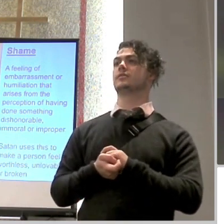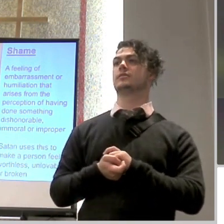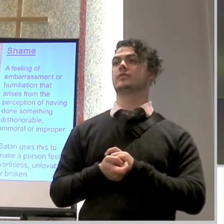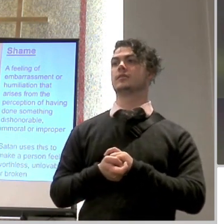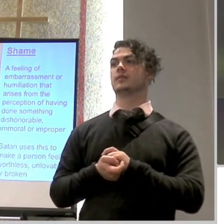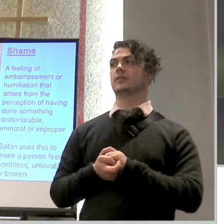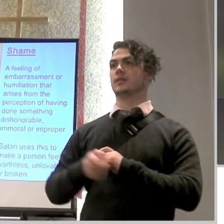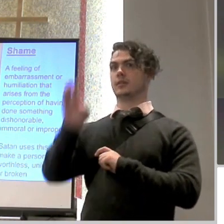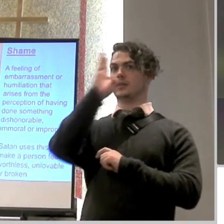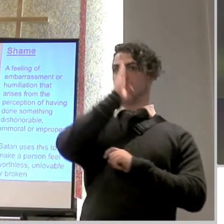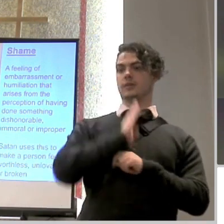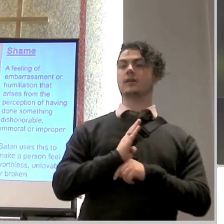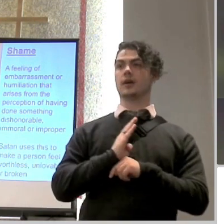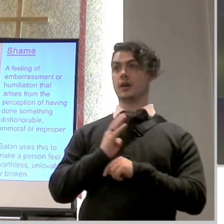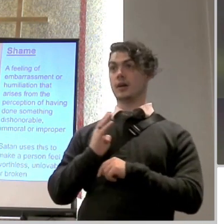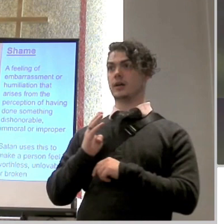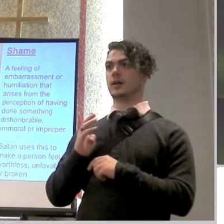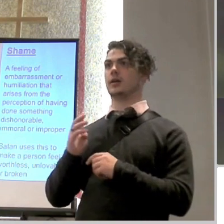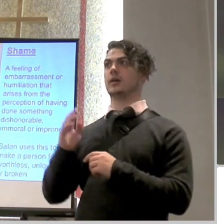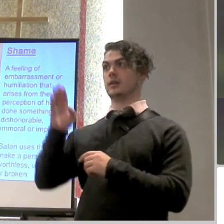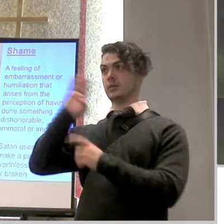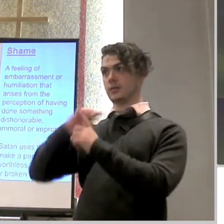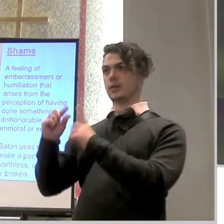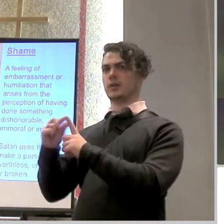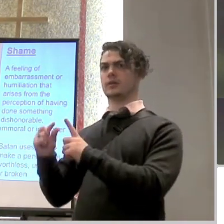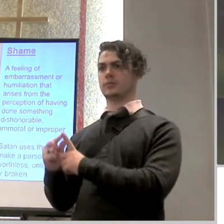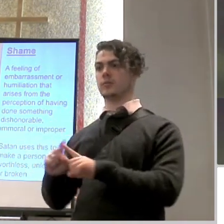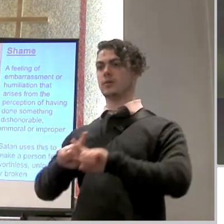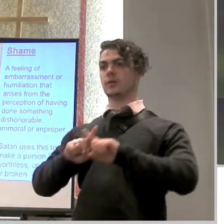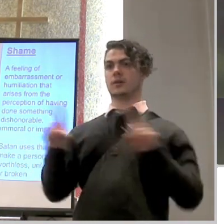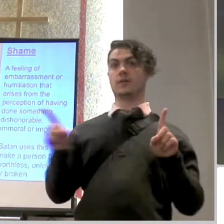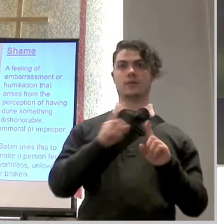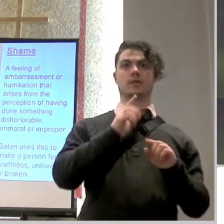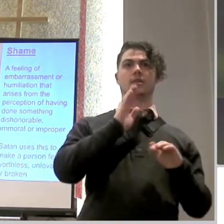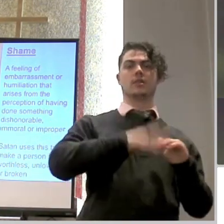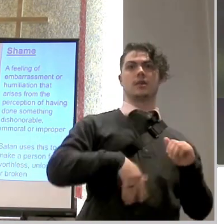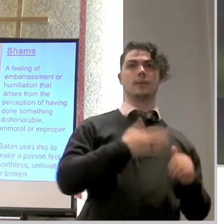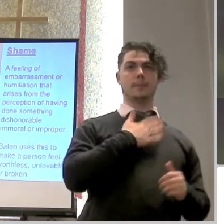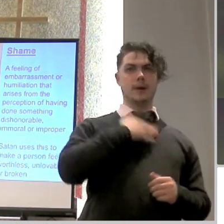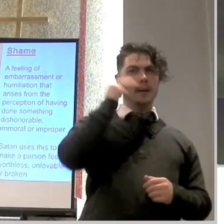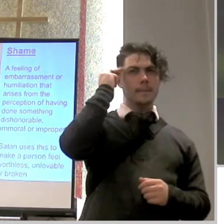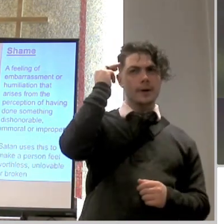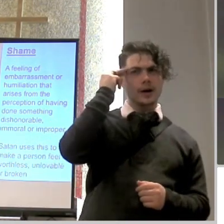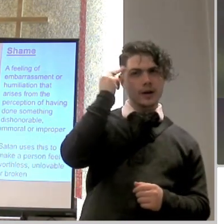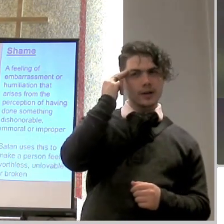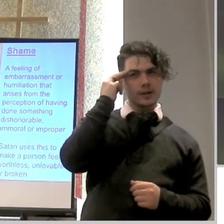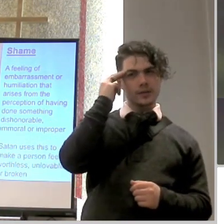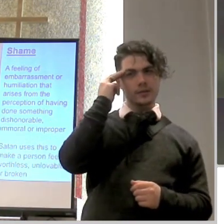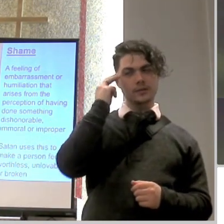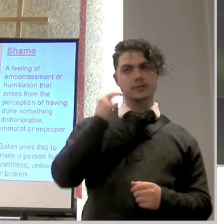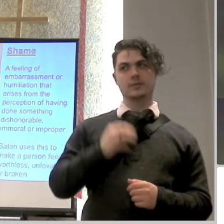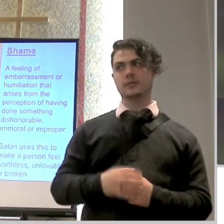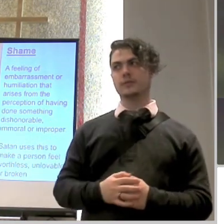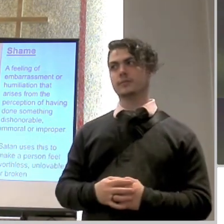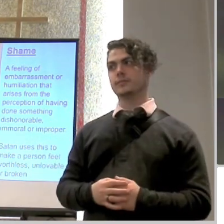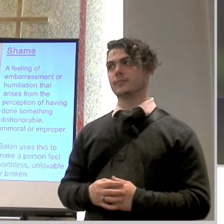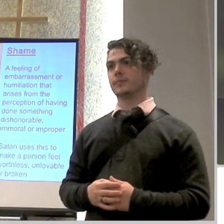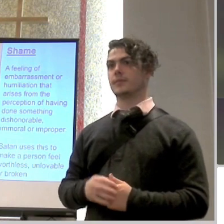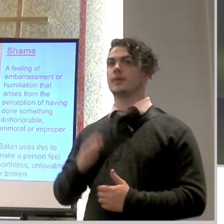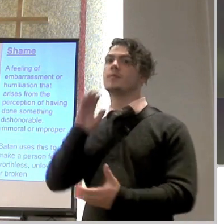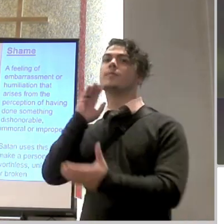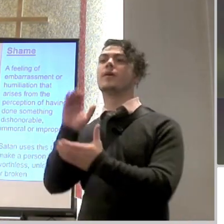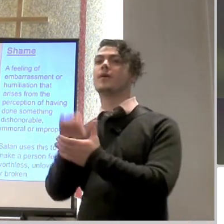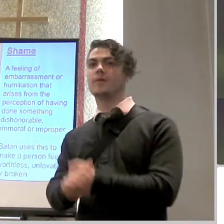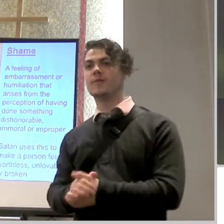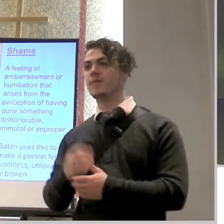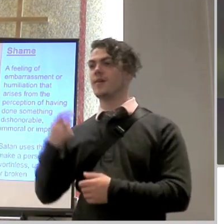i am with what my mind is perceiving right because this woman that i married is like you didn't do this right you didn't get that right